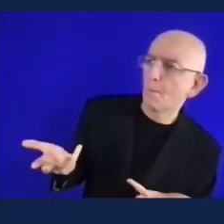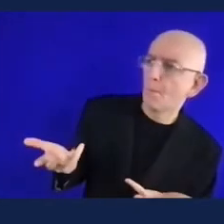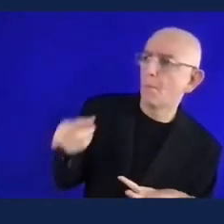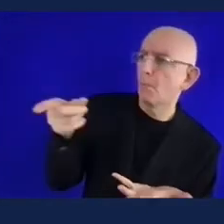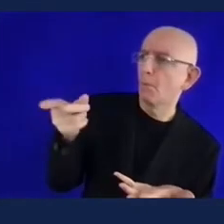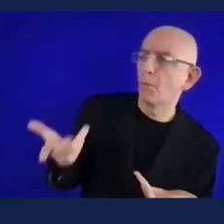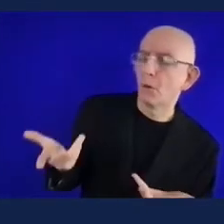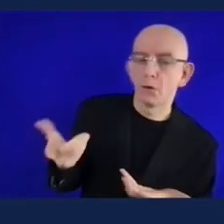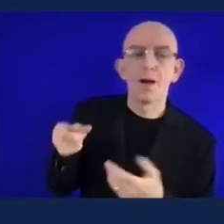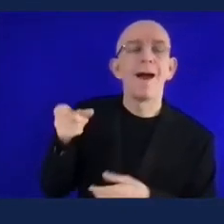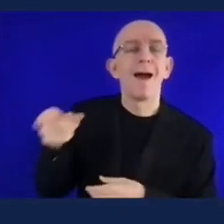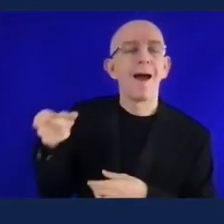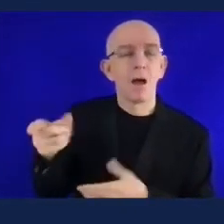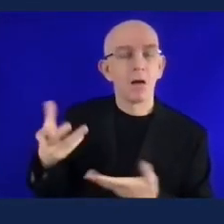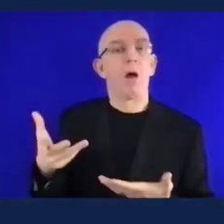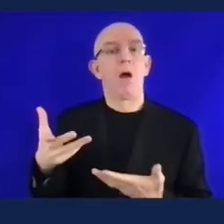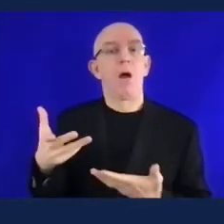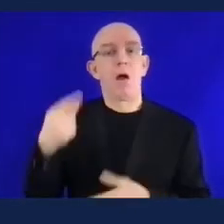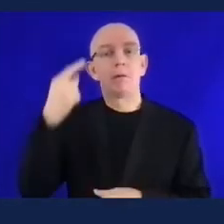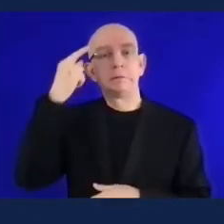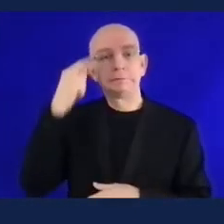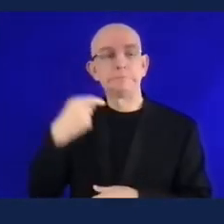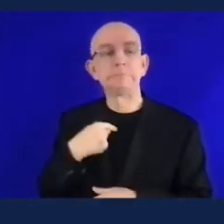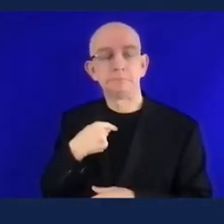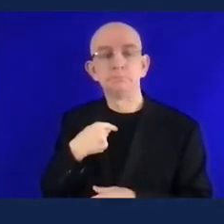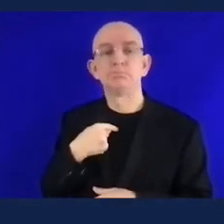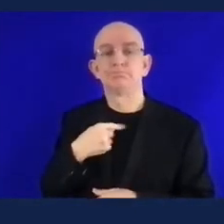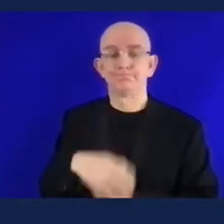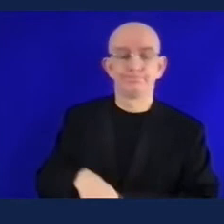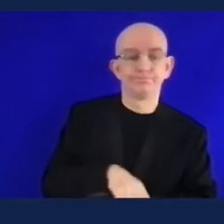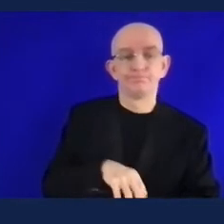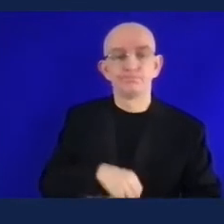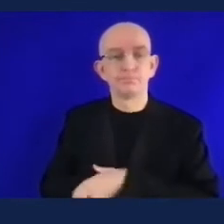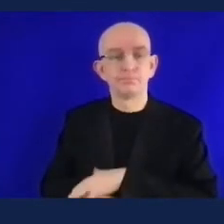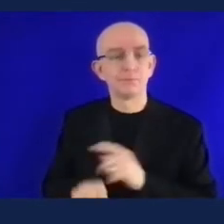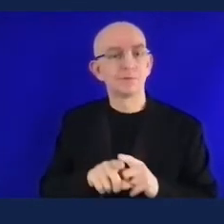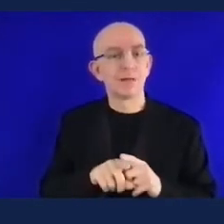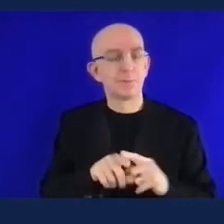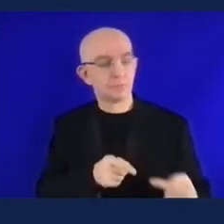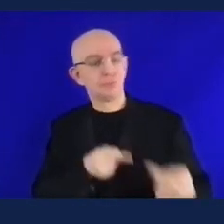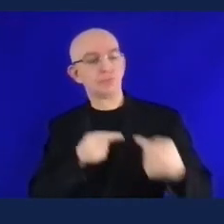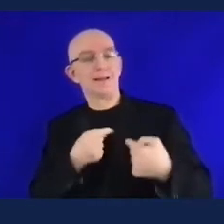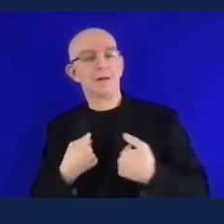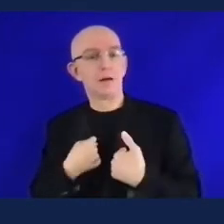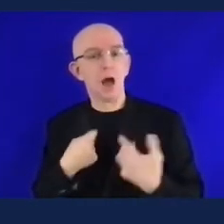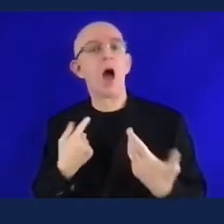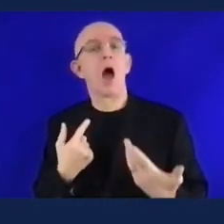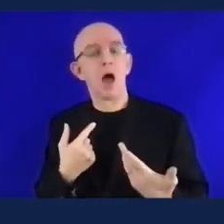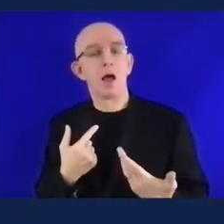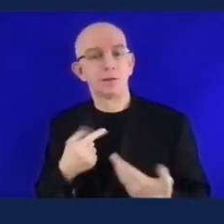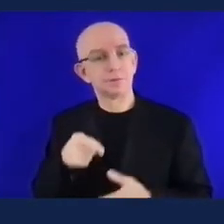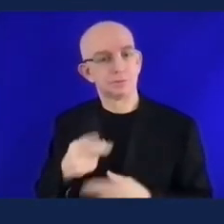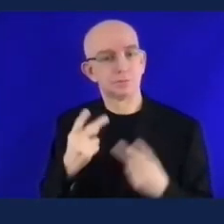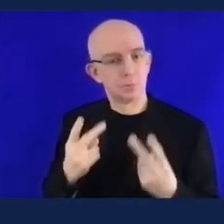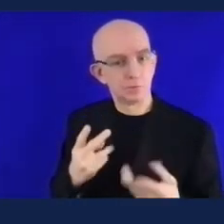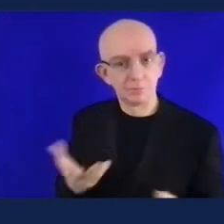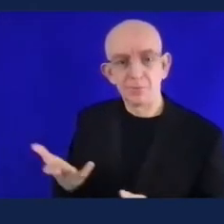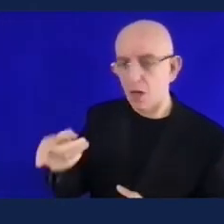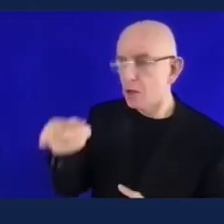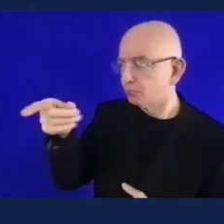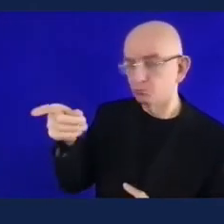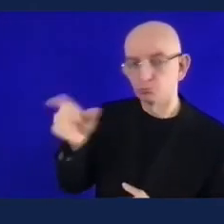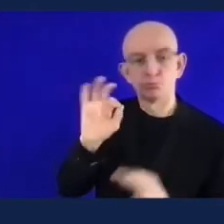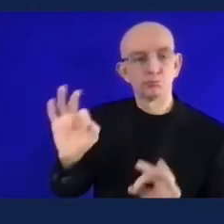see something that breaks the usual stereotypes of disabled people in the media and this is for craig how important is it that media